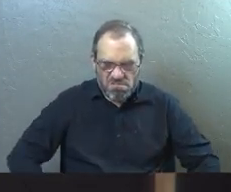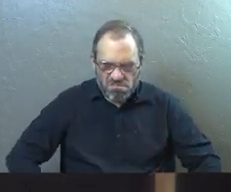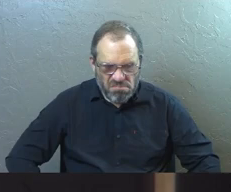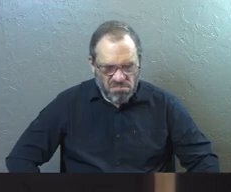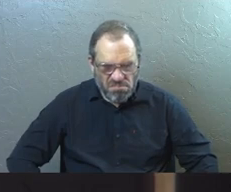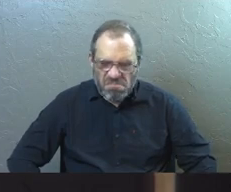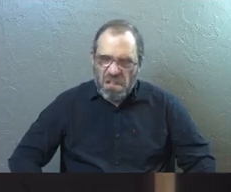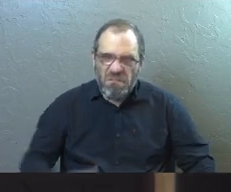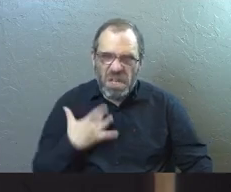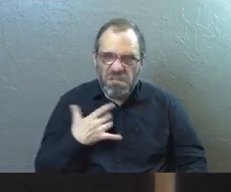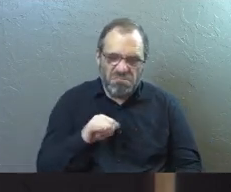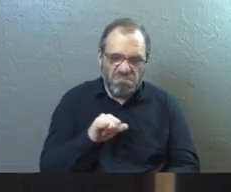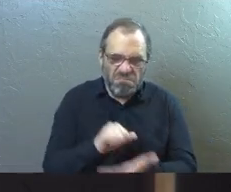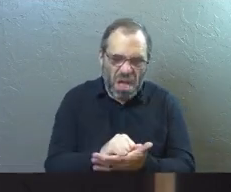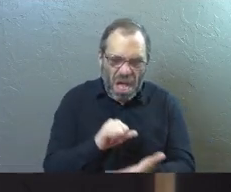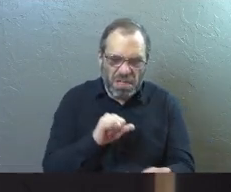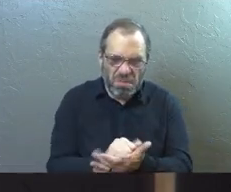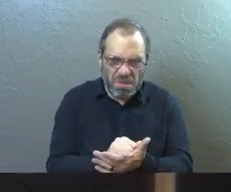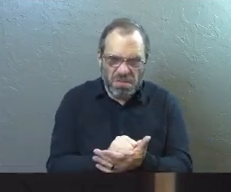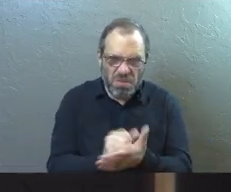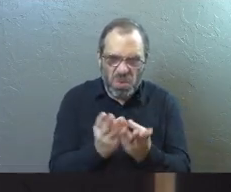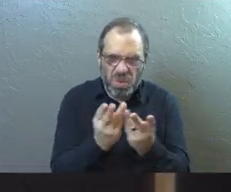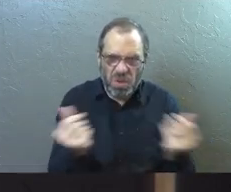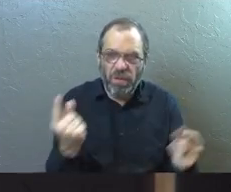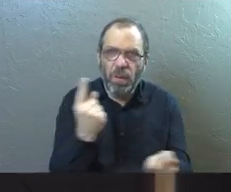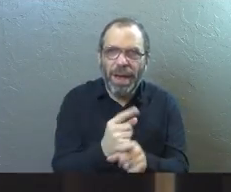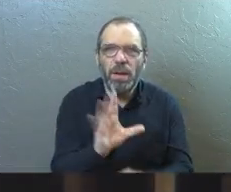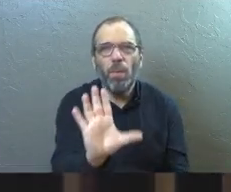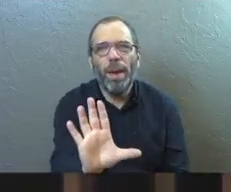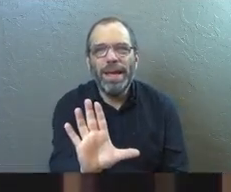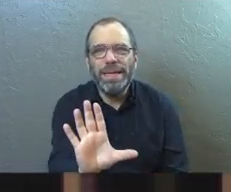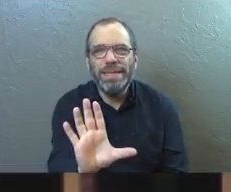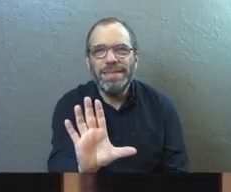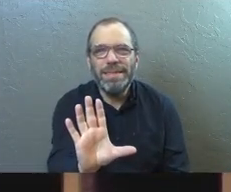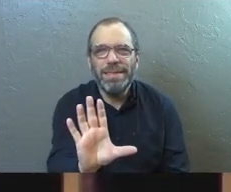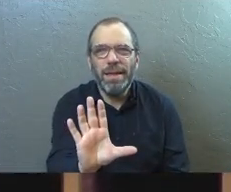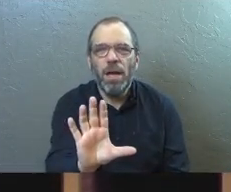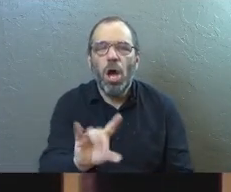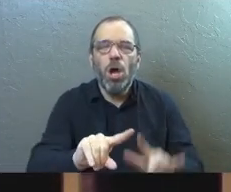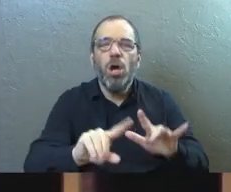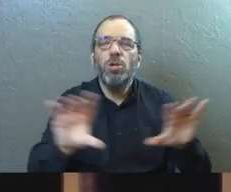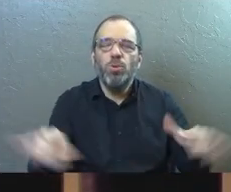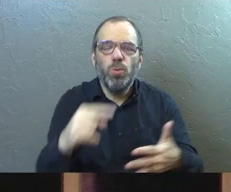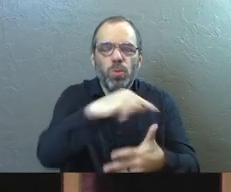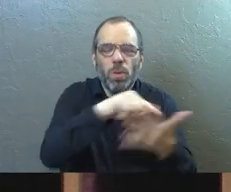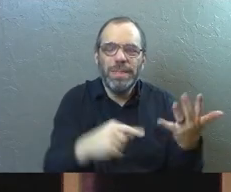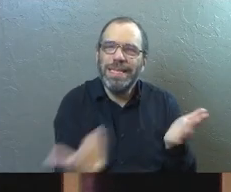moments, it feels impossible to resurrect the thing, doesn't it? Guess what? Start doing the things again.